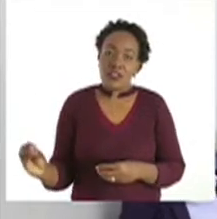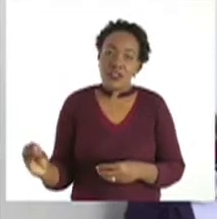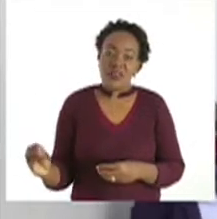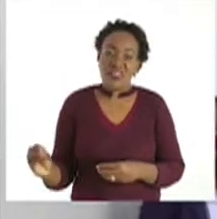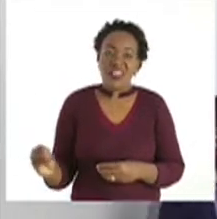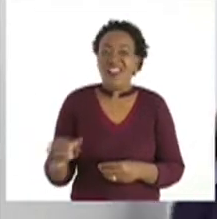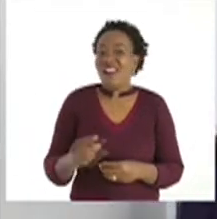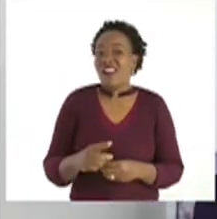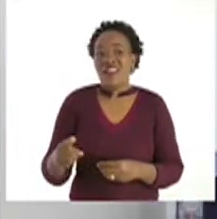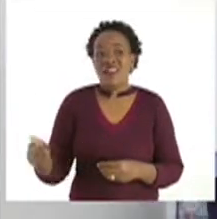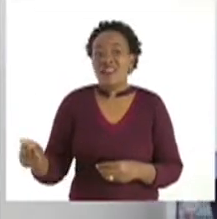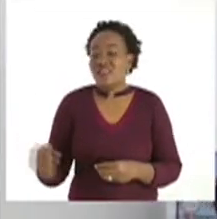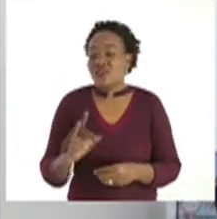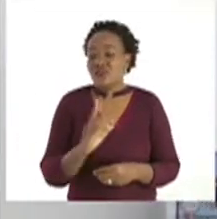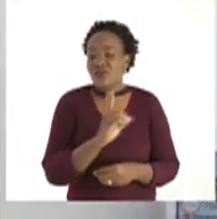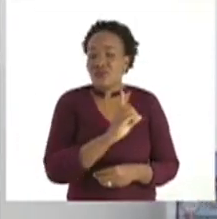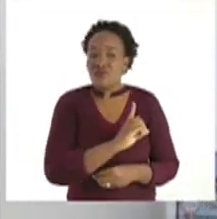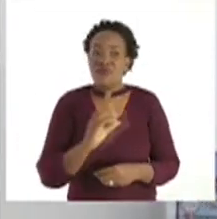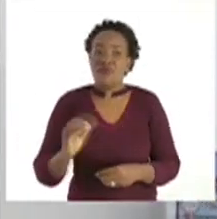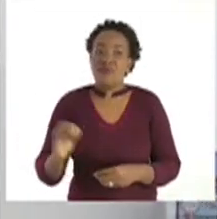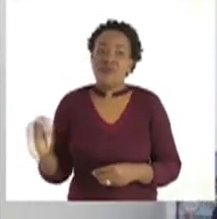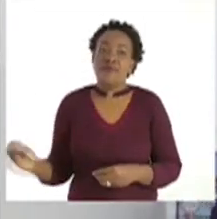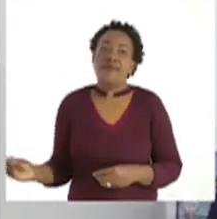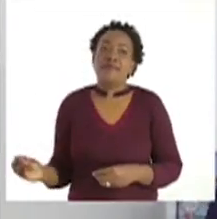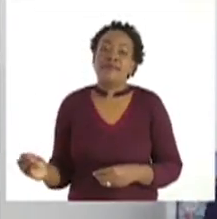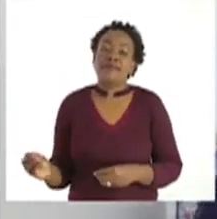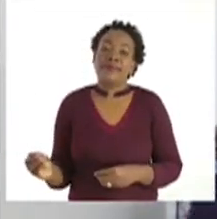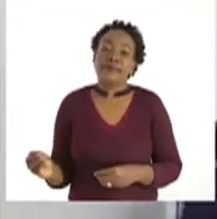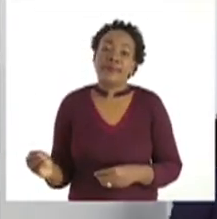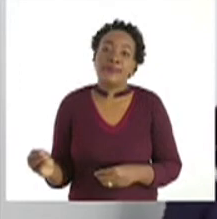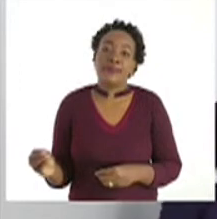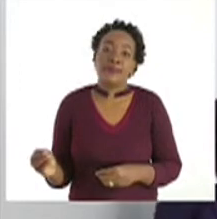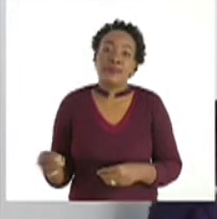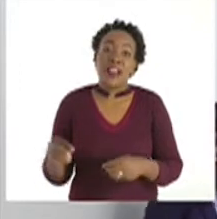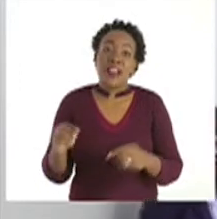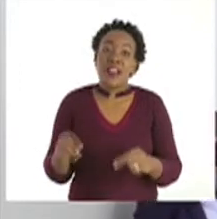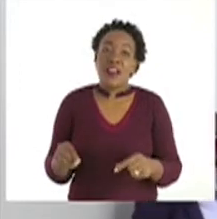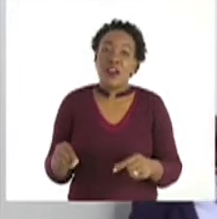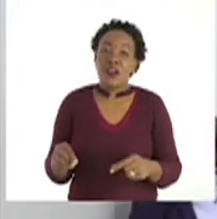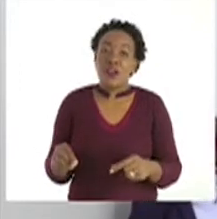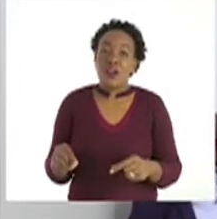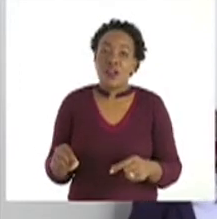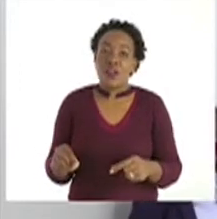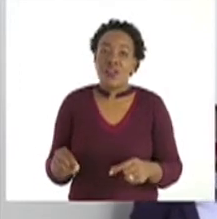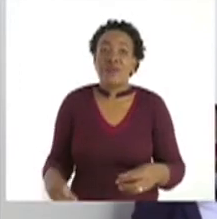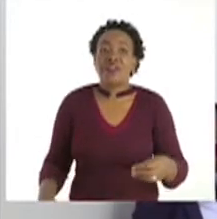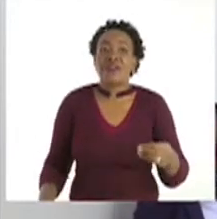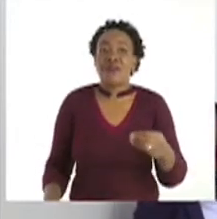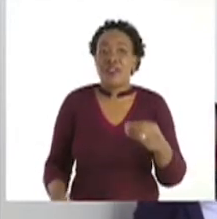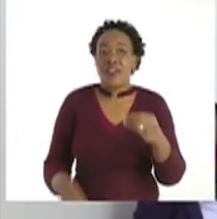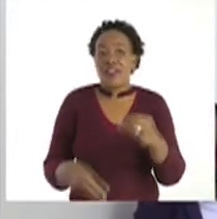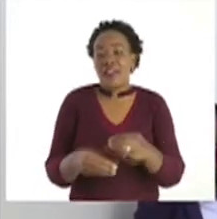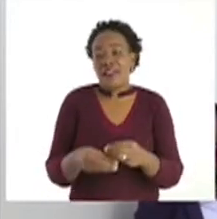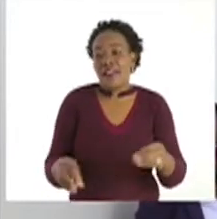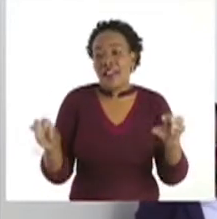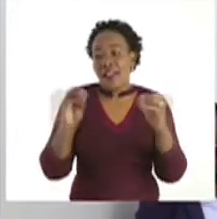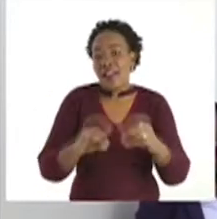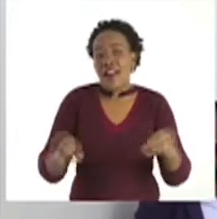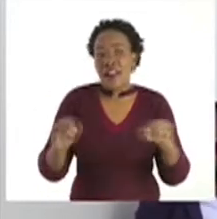you reach 100. Now, we want to fill in the missing numbers